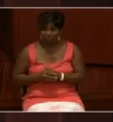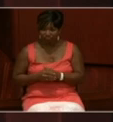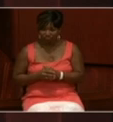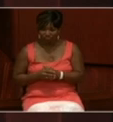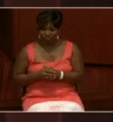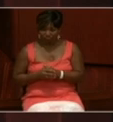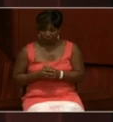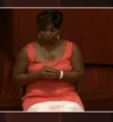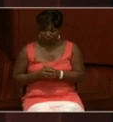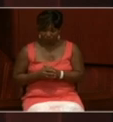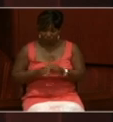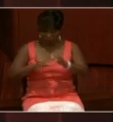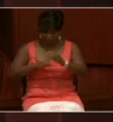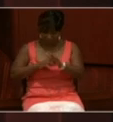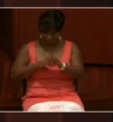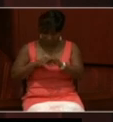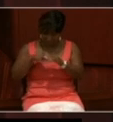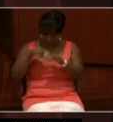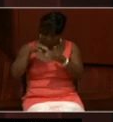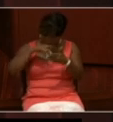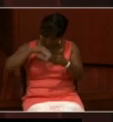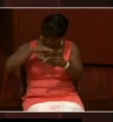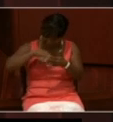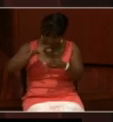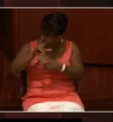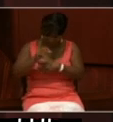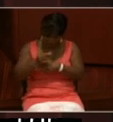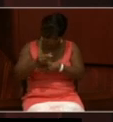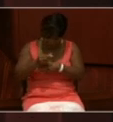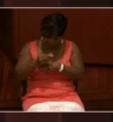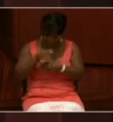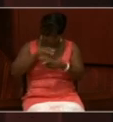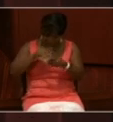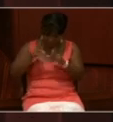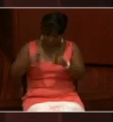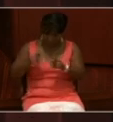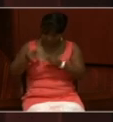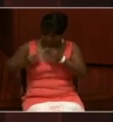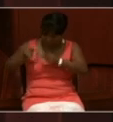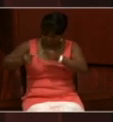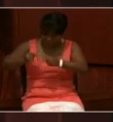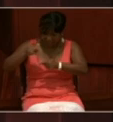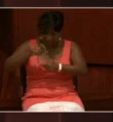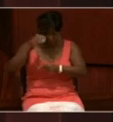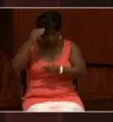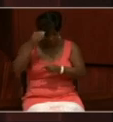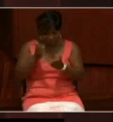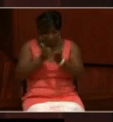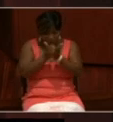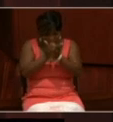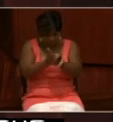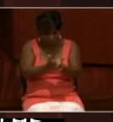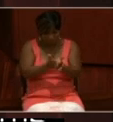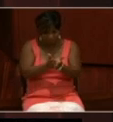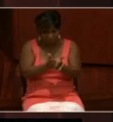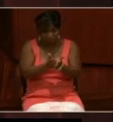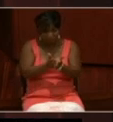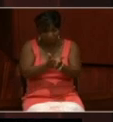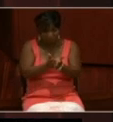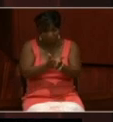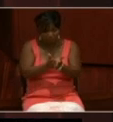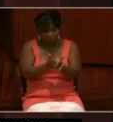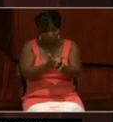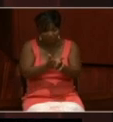But in order to delve into the logs and study one's genealogy, one must first know the ship that he or she, and later she,